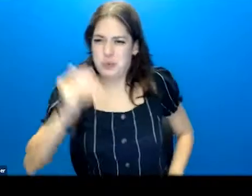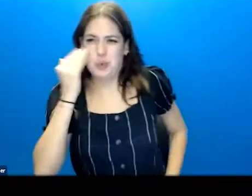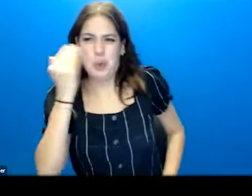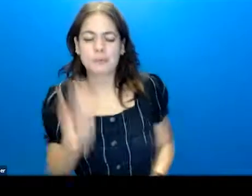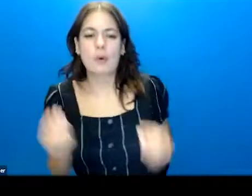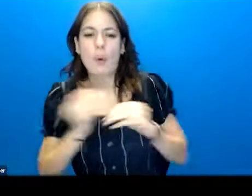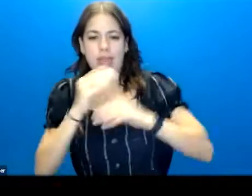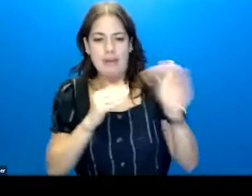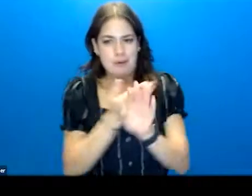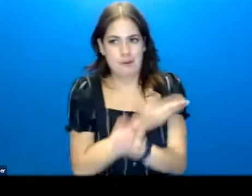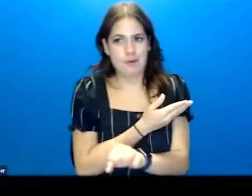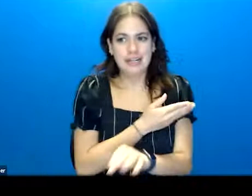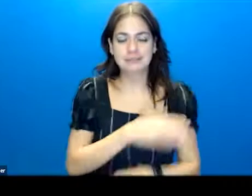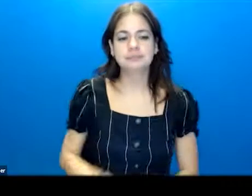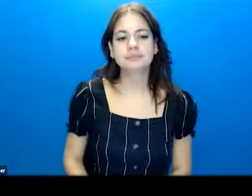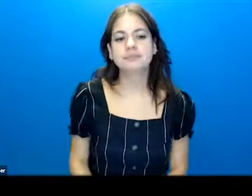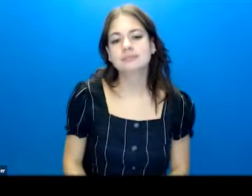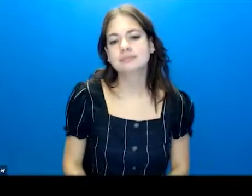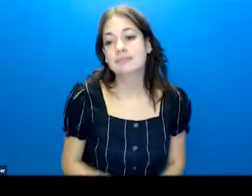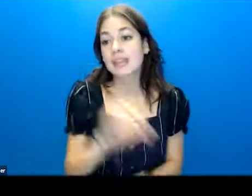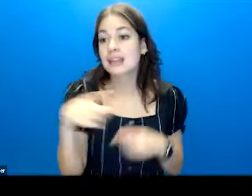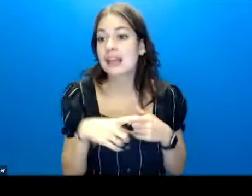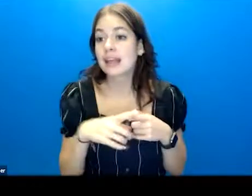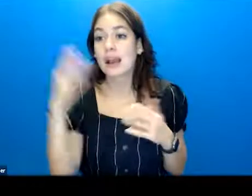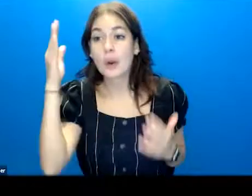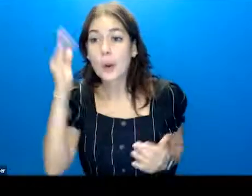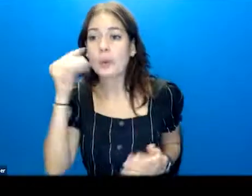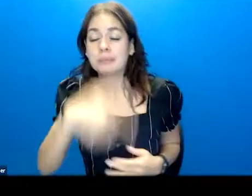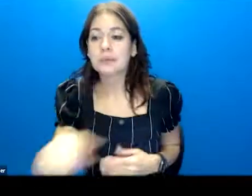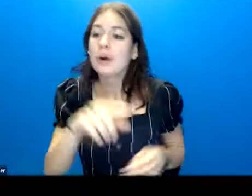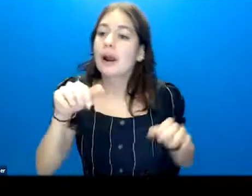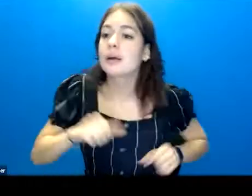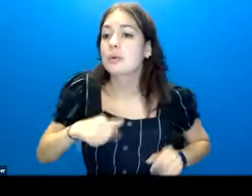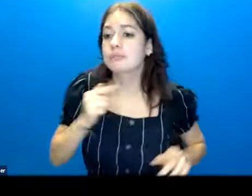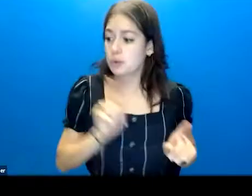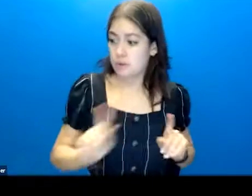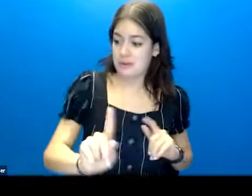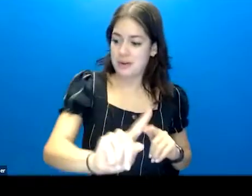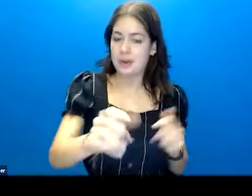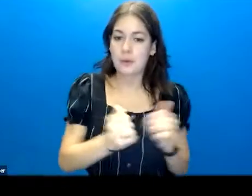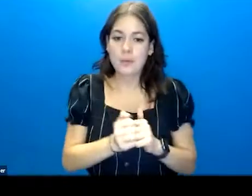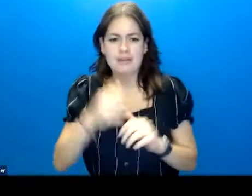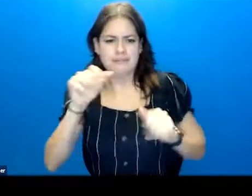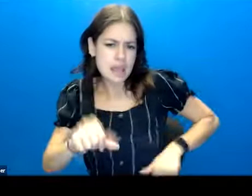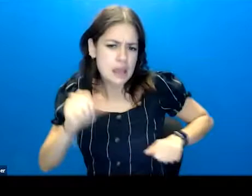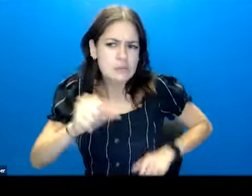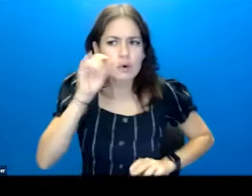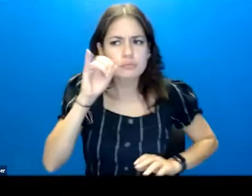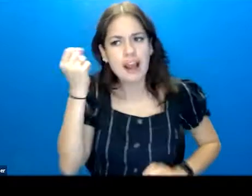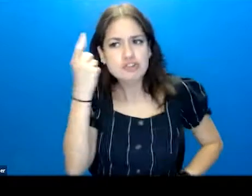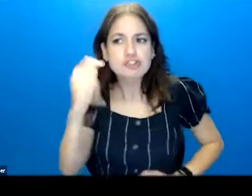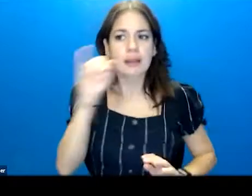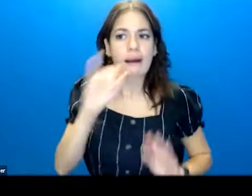a bit better than you did before. And then I hope that you're able to walk away as well with being able to understand at least